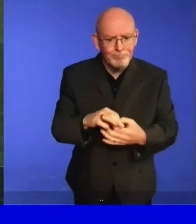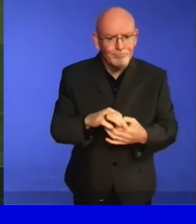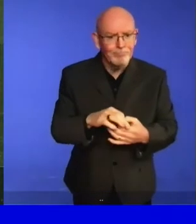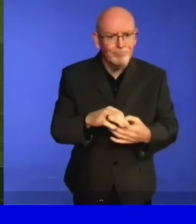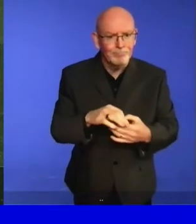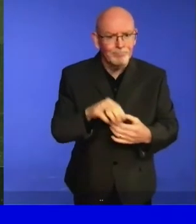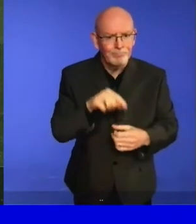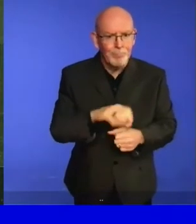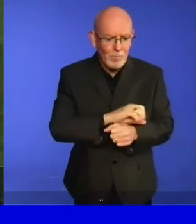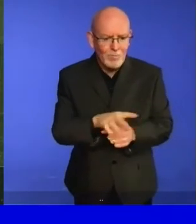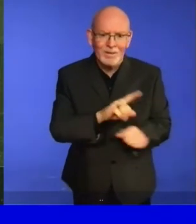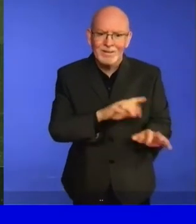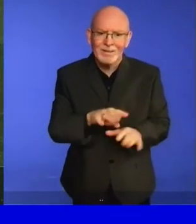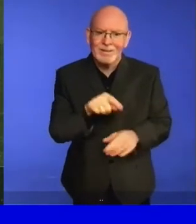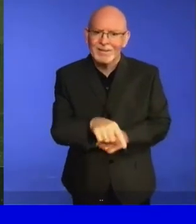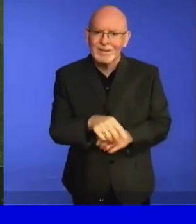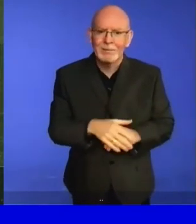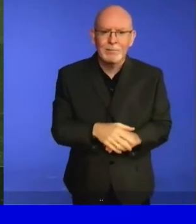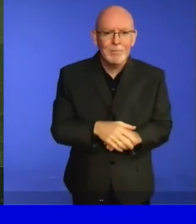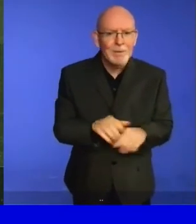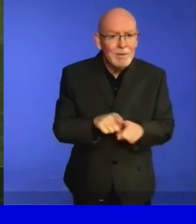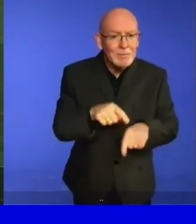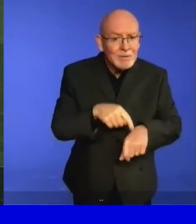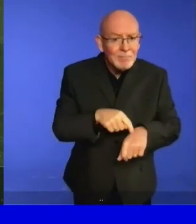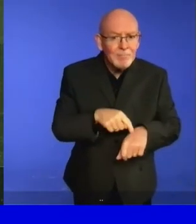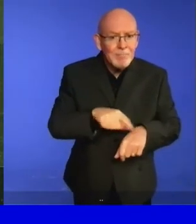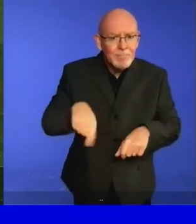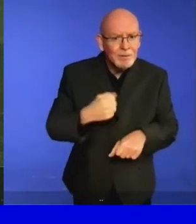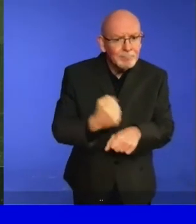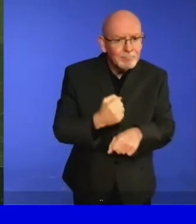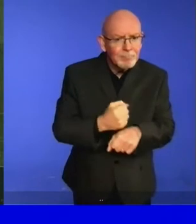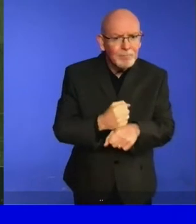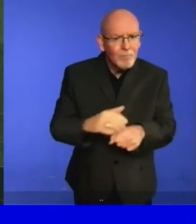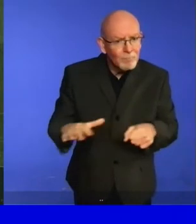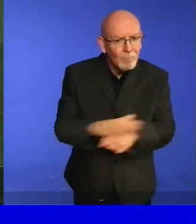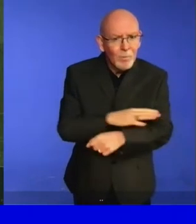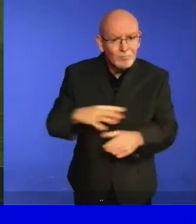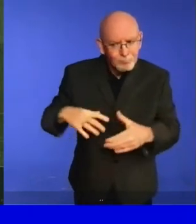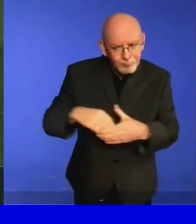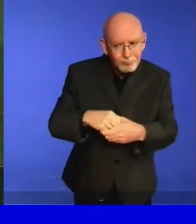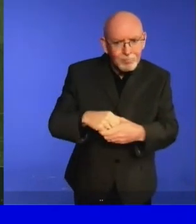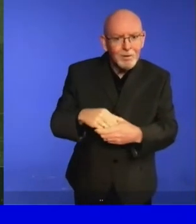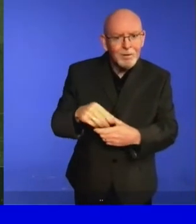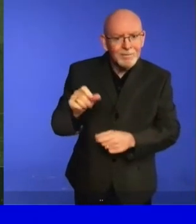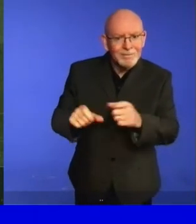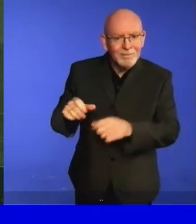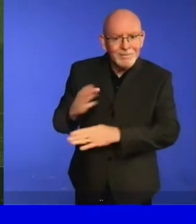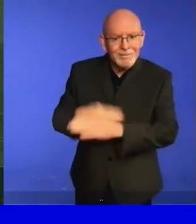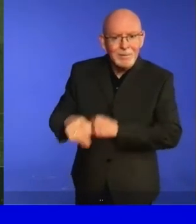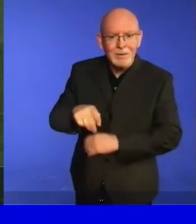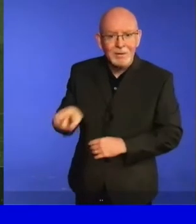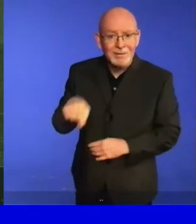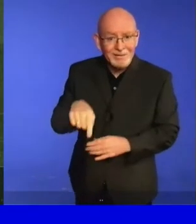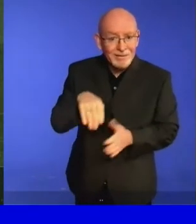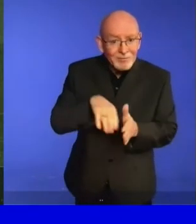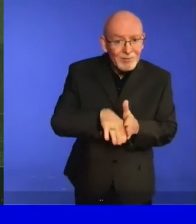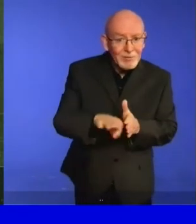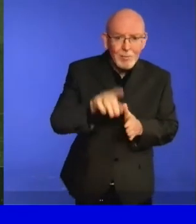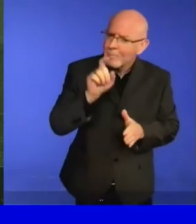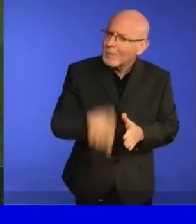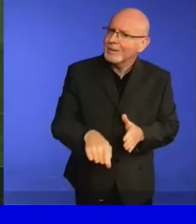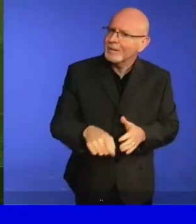disabilities remains a priority for the 75th session as well. accessibility is crucial to